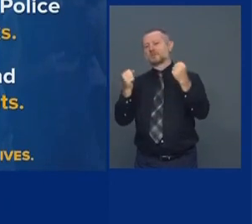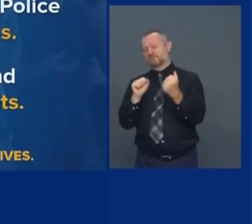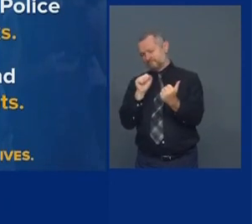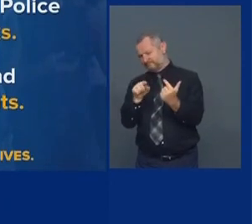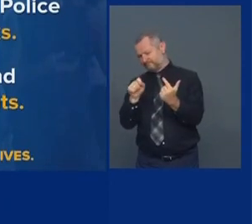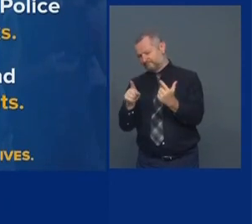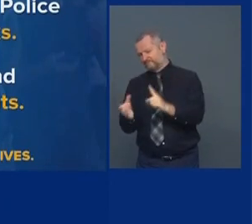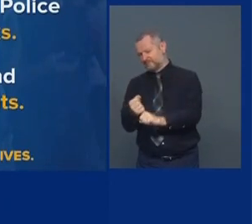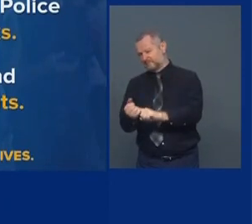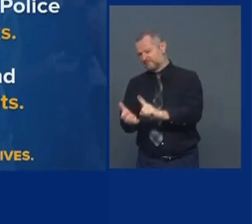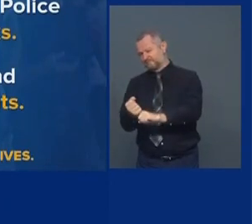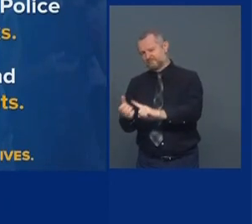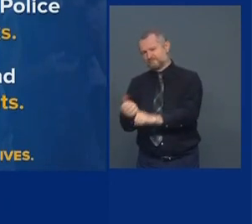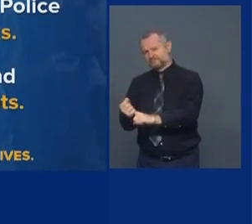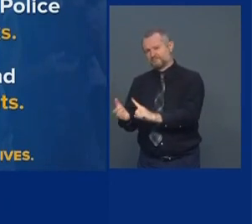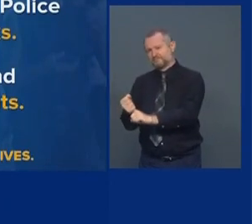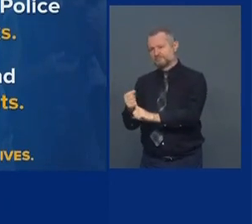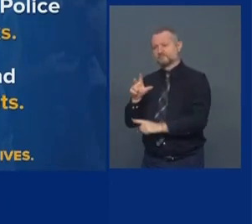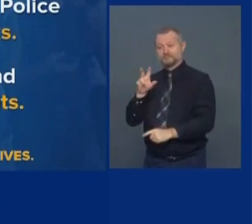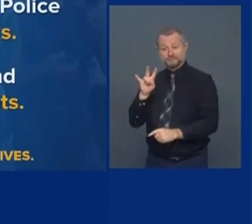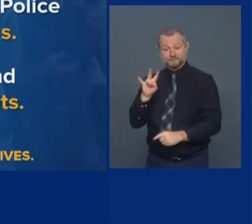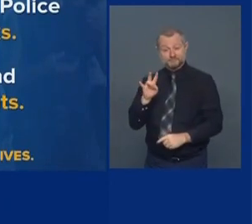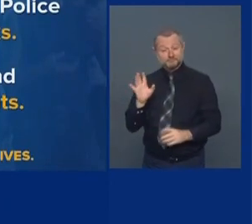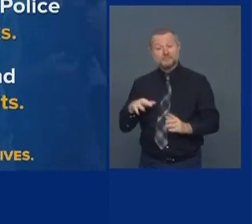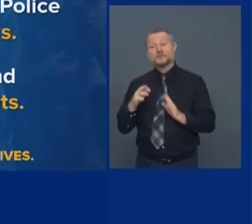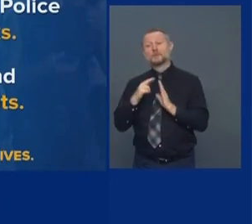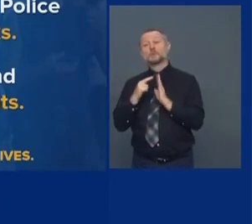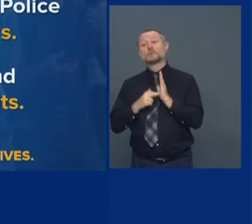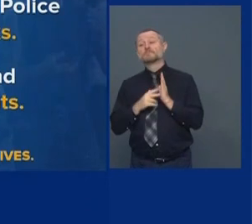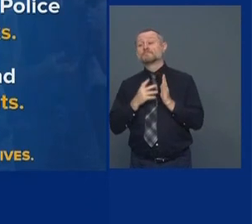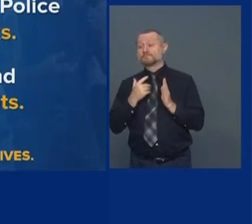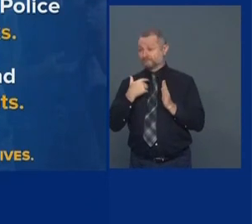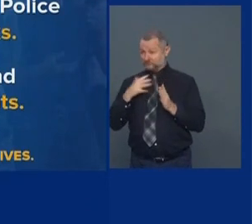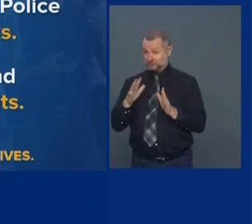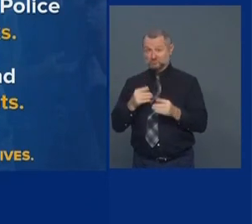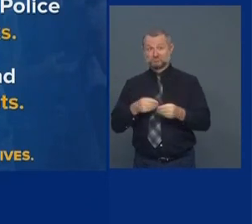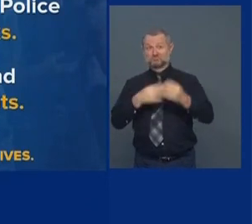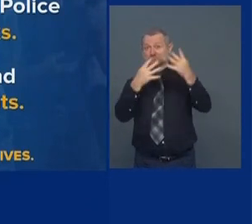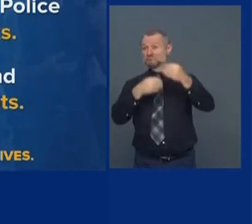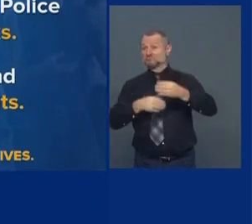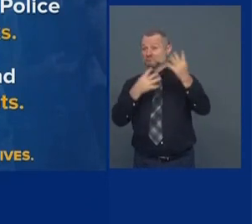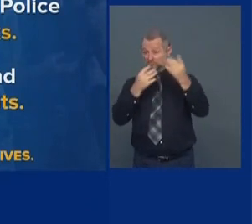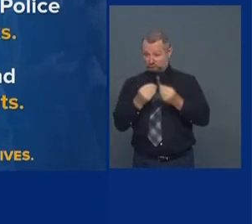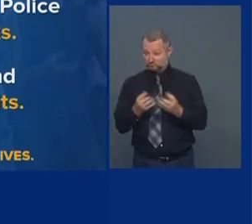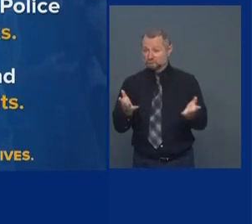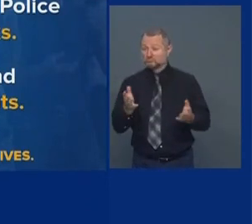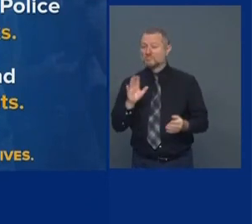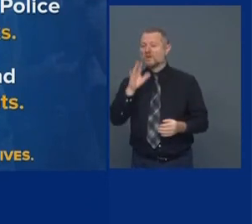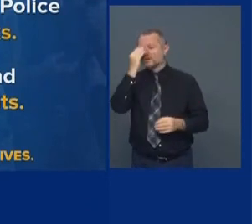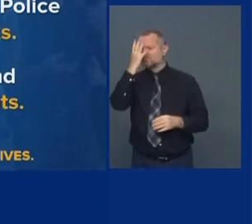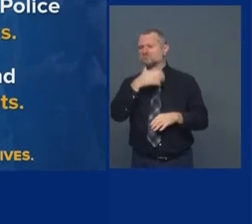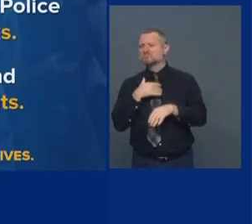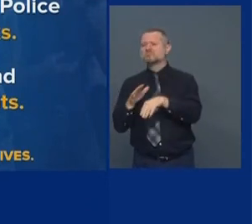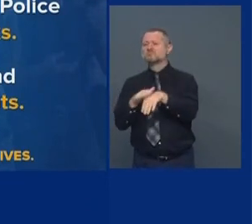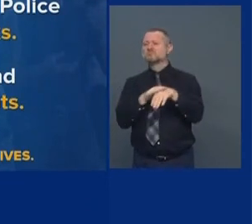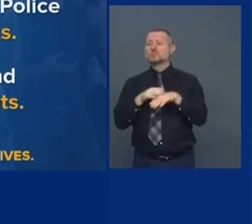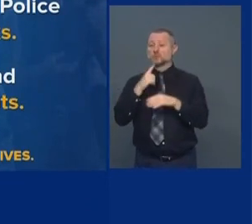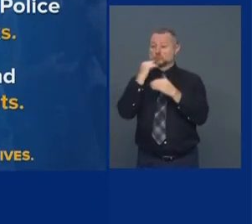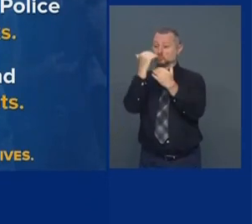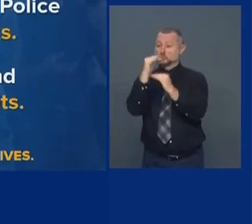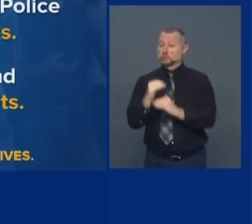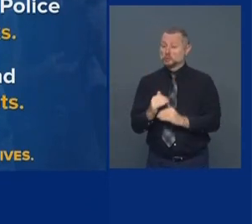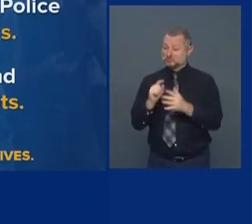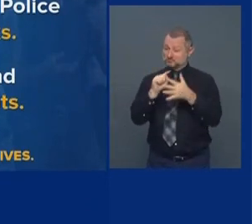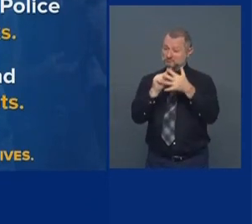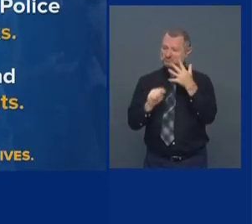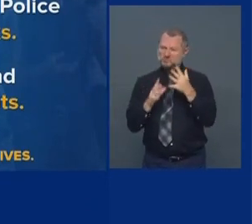The rules we put up, we promulgate. A rule is only as good as the compliance.